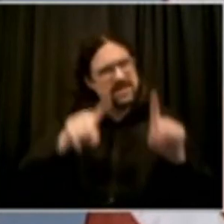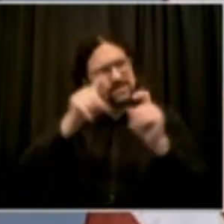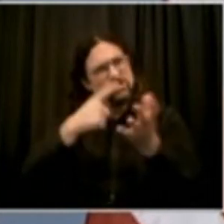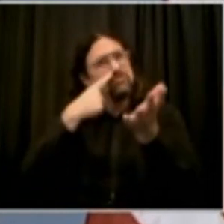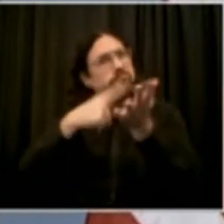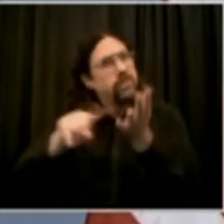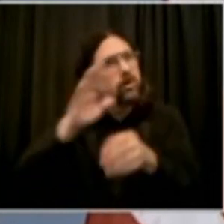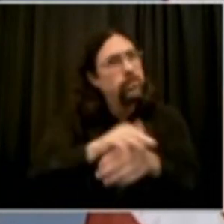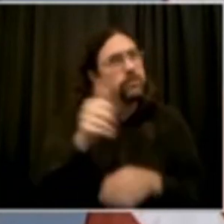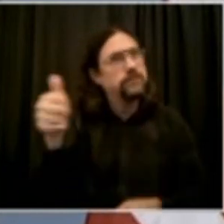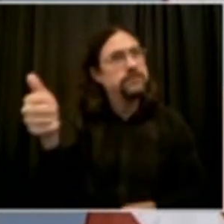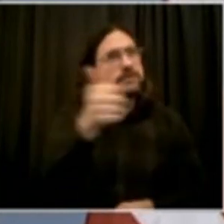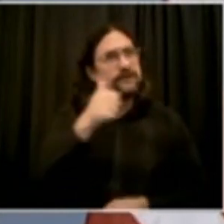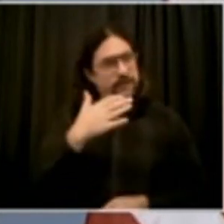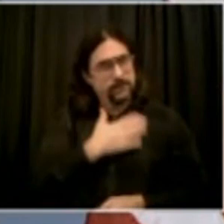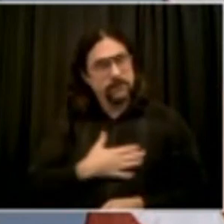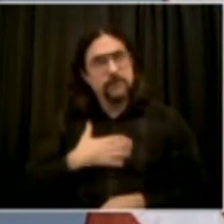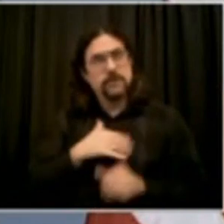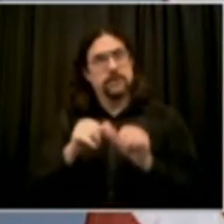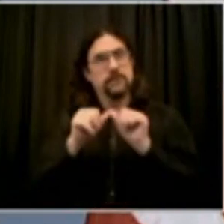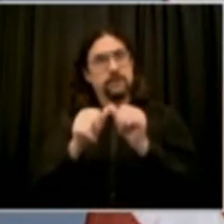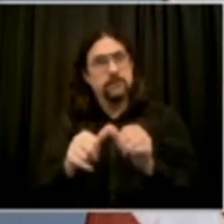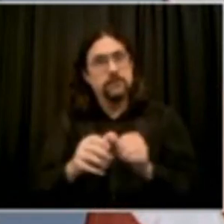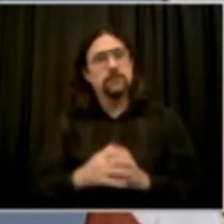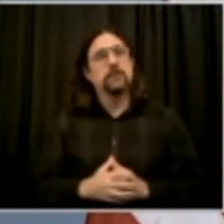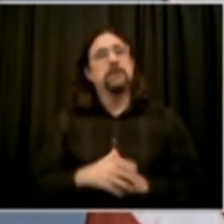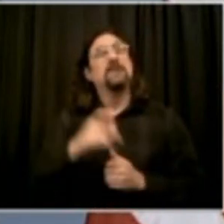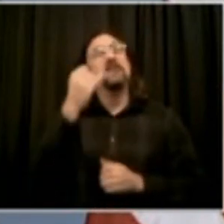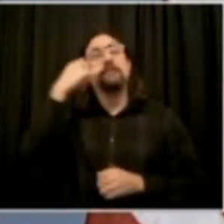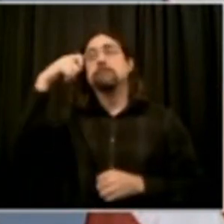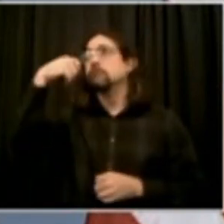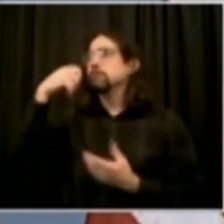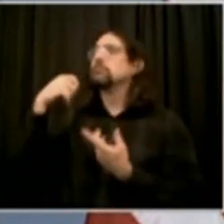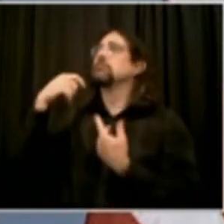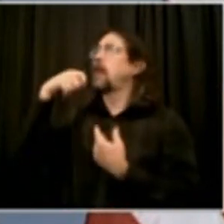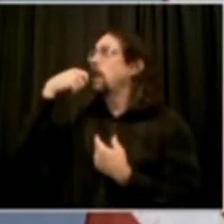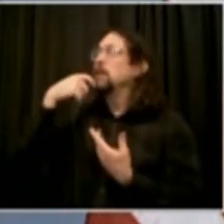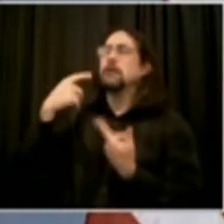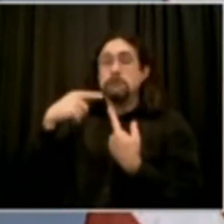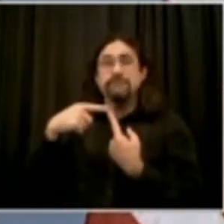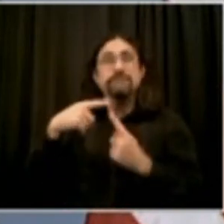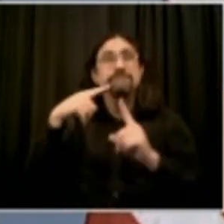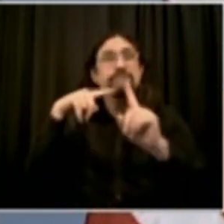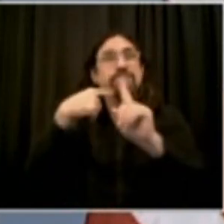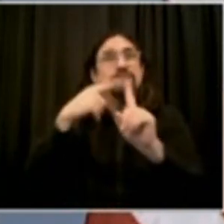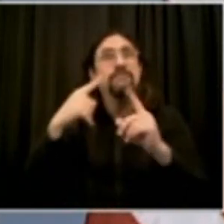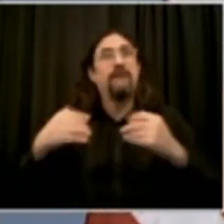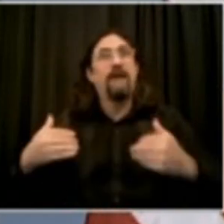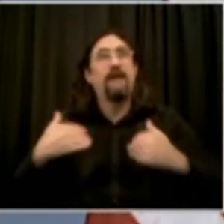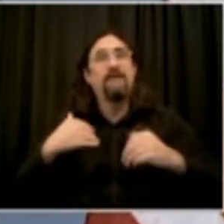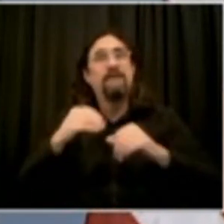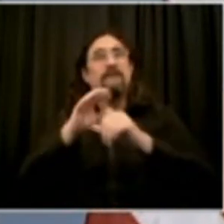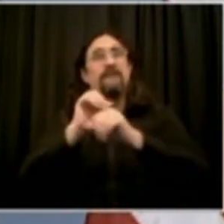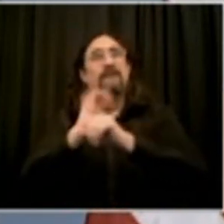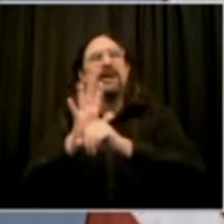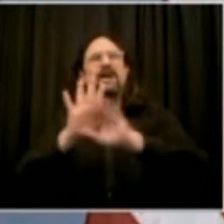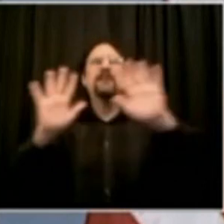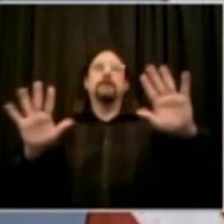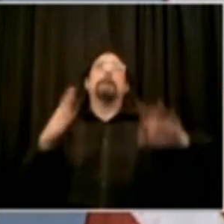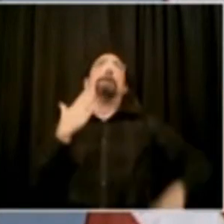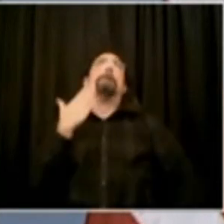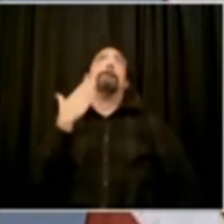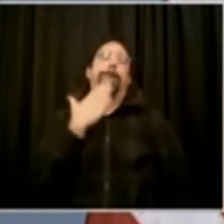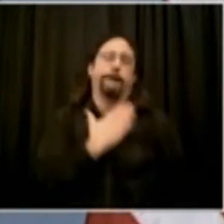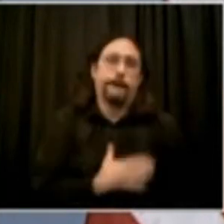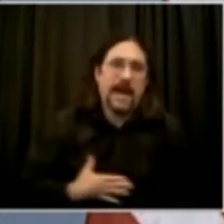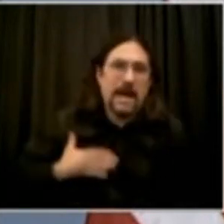help them safely separate, I am indebted to you. And I'm also very grateful for everybody who has made the sacrifice to safely separate at a home or hotel so that we can